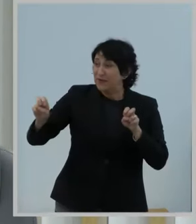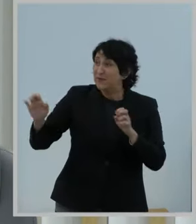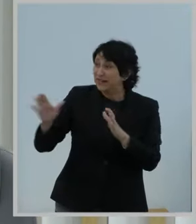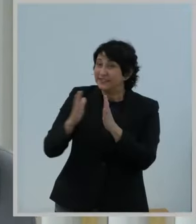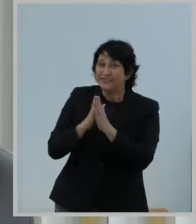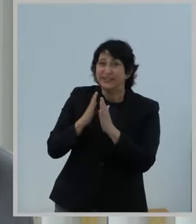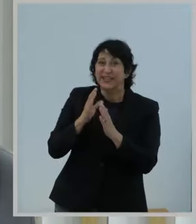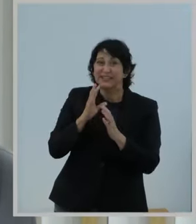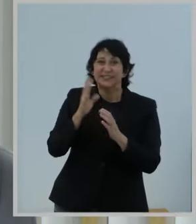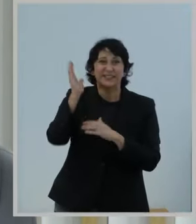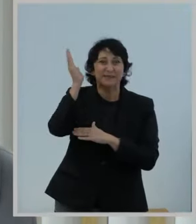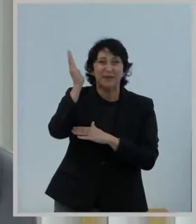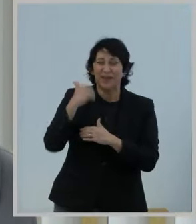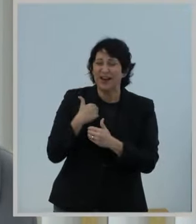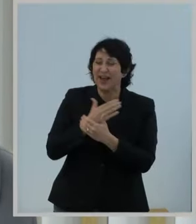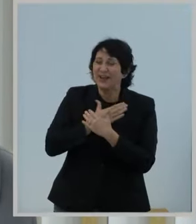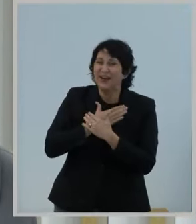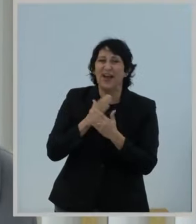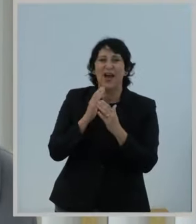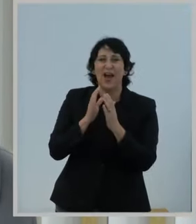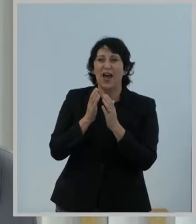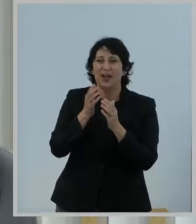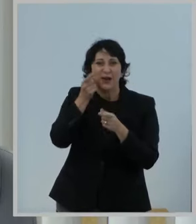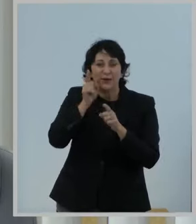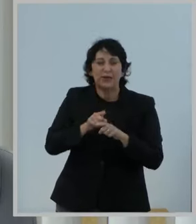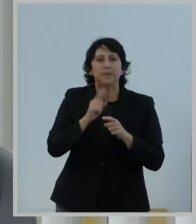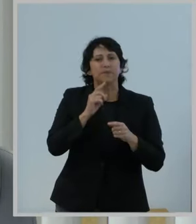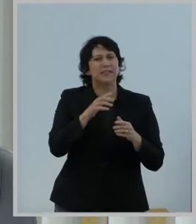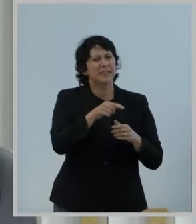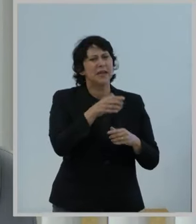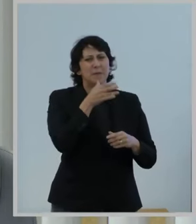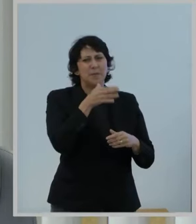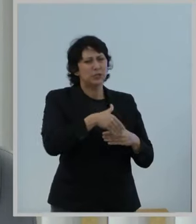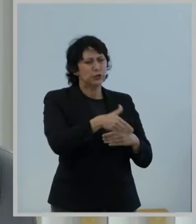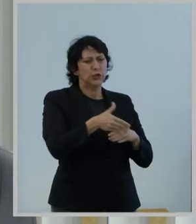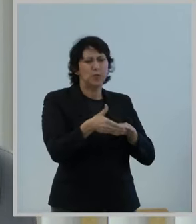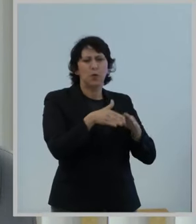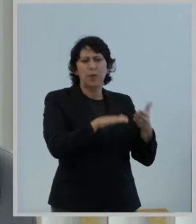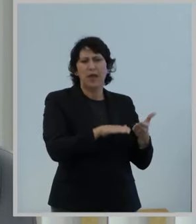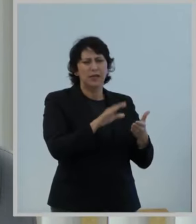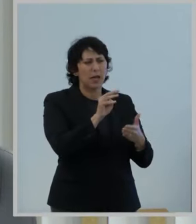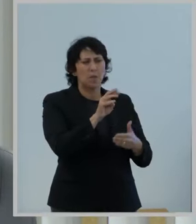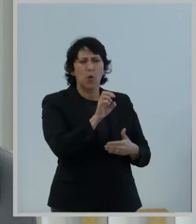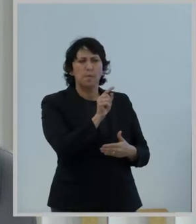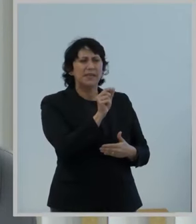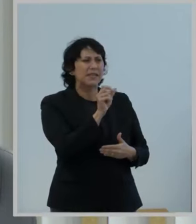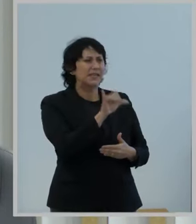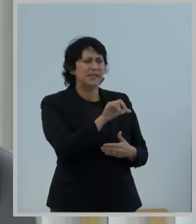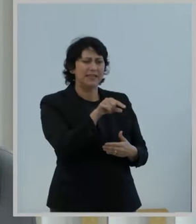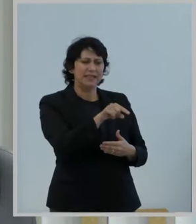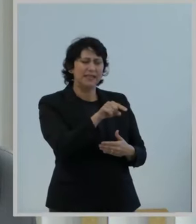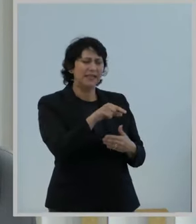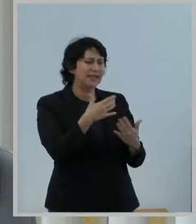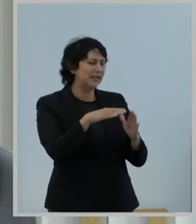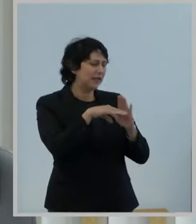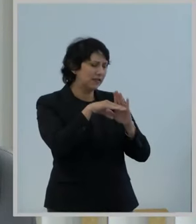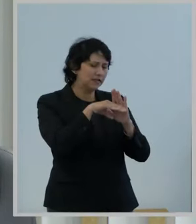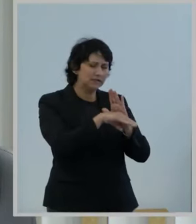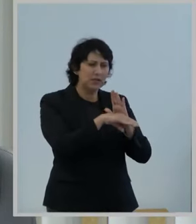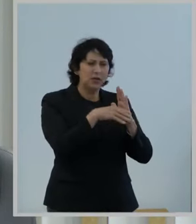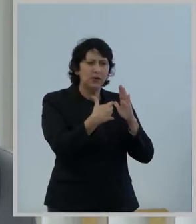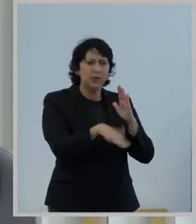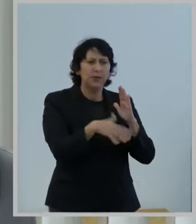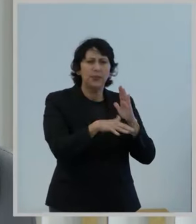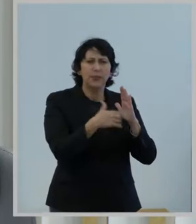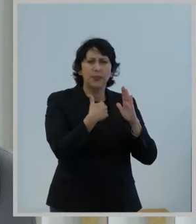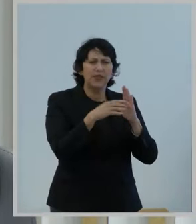thus far. The increase in maternal mortality and morbidity in our nation is devastating, complex, and a